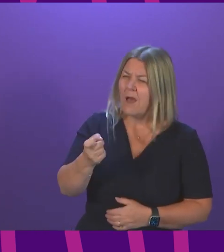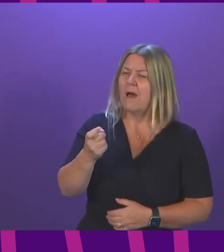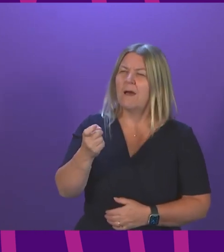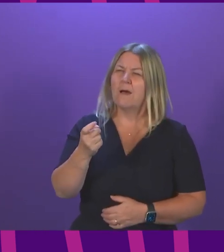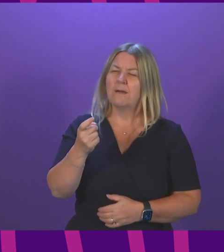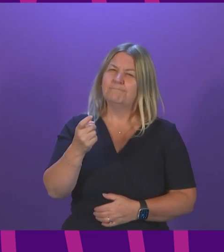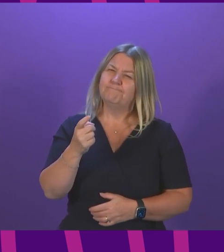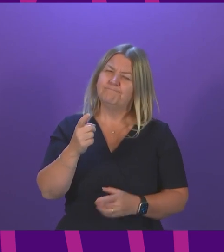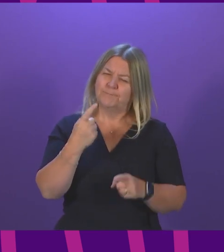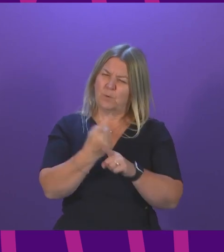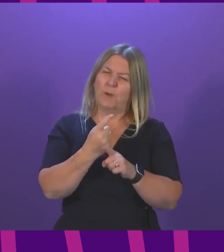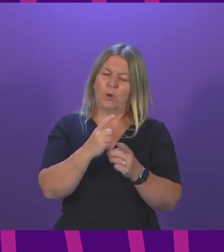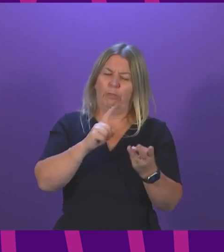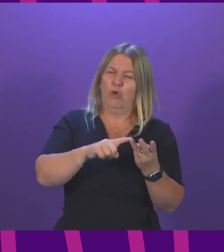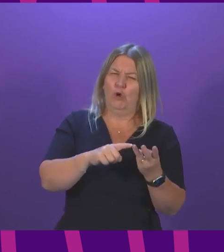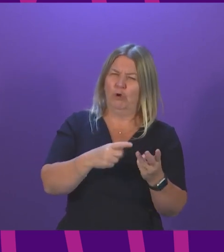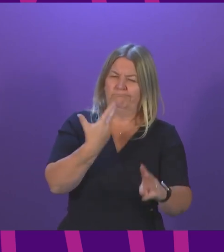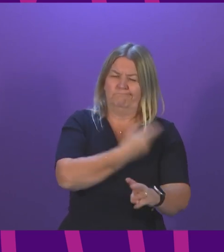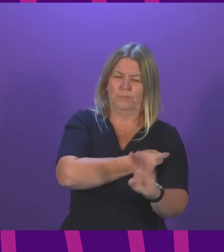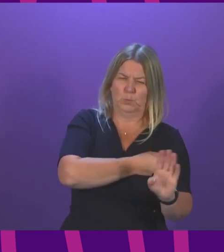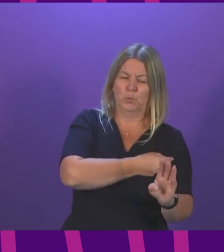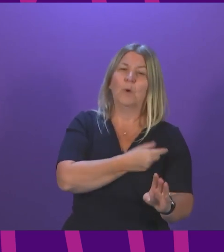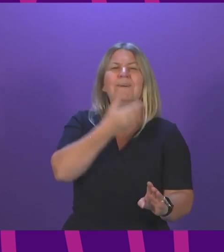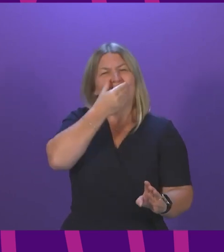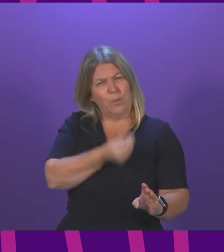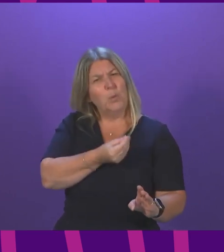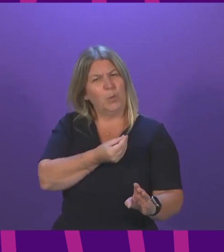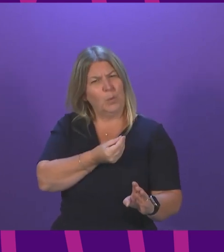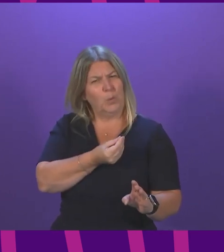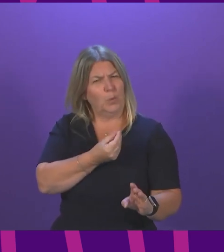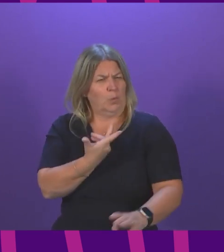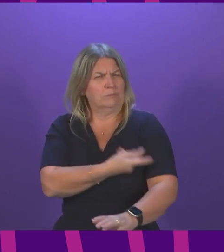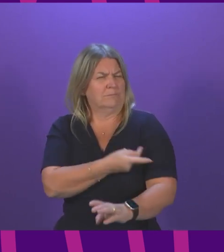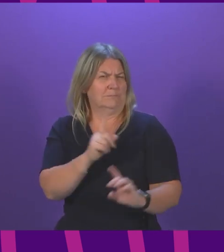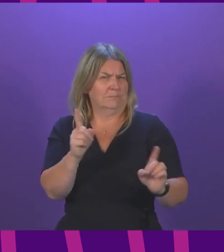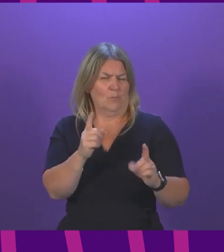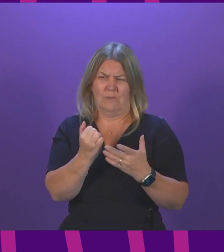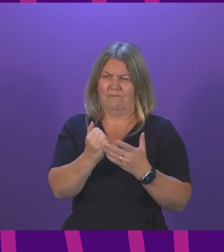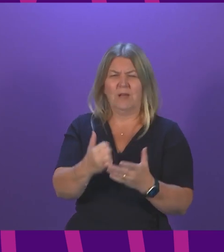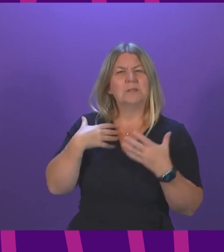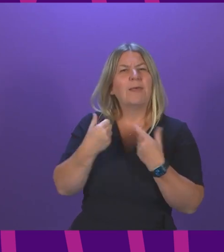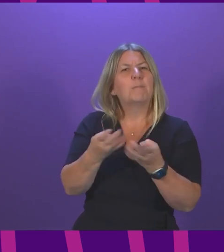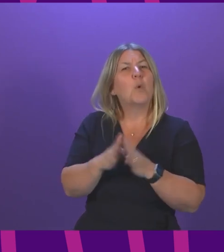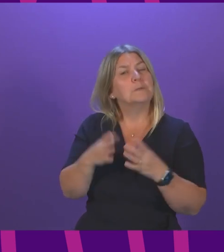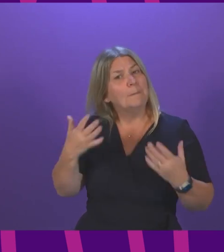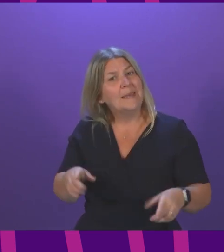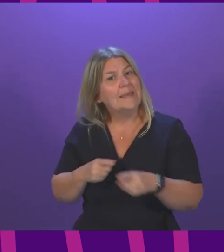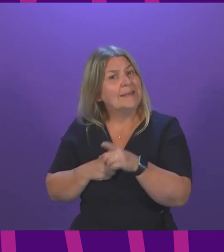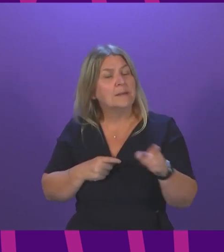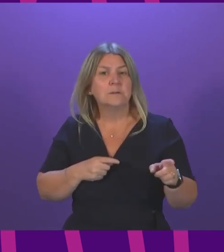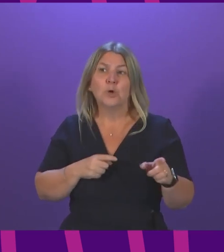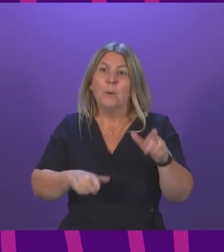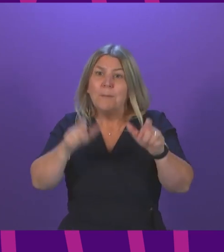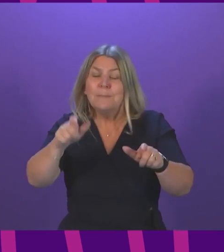but more for the flu vaccination rollout. What advice does give to health boards that there are issues about people in rural